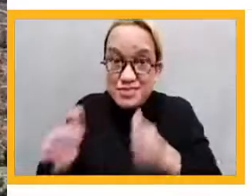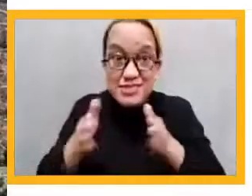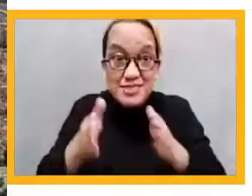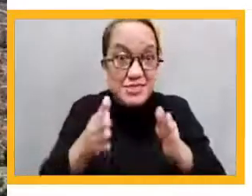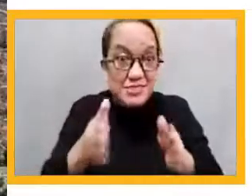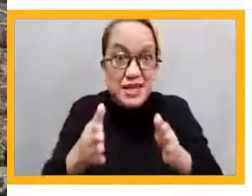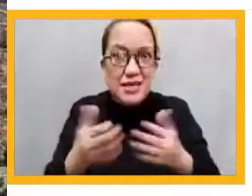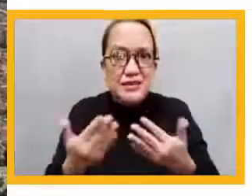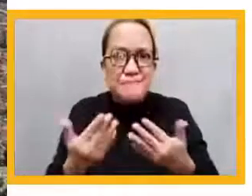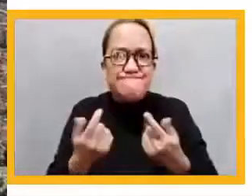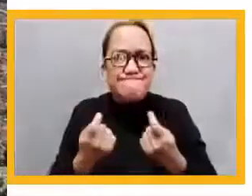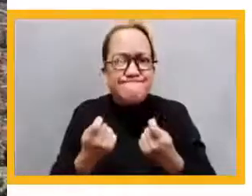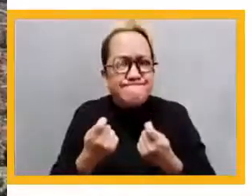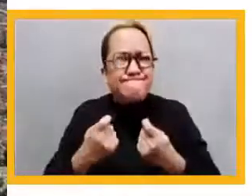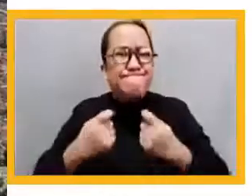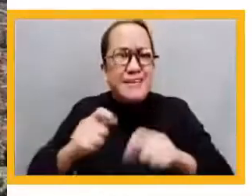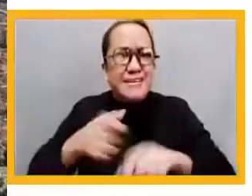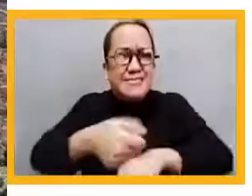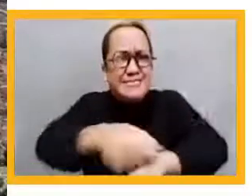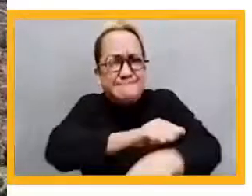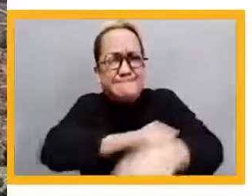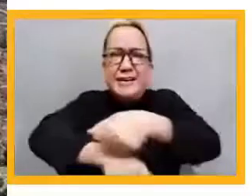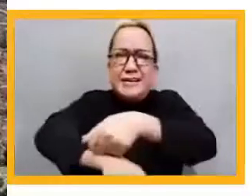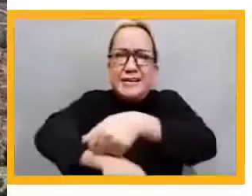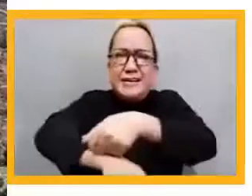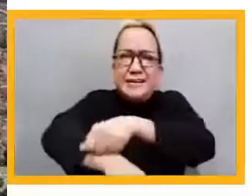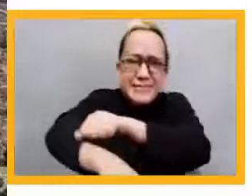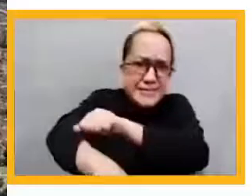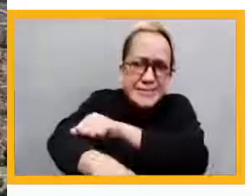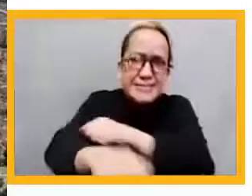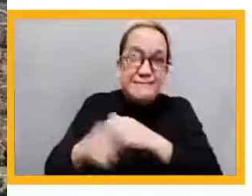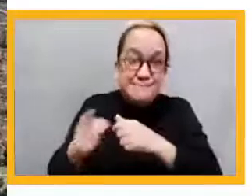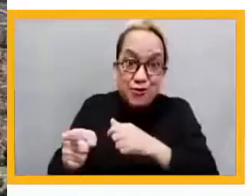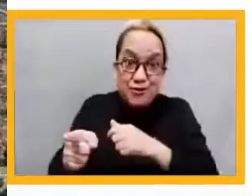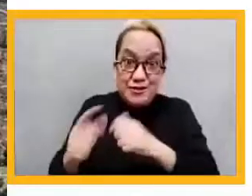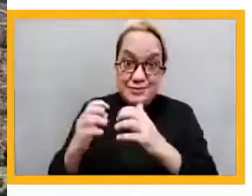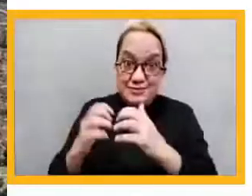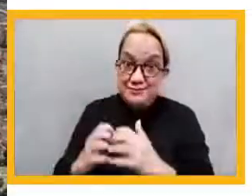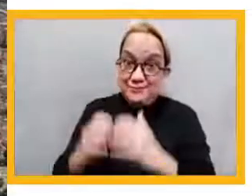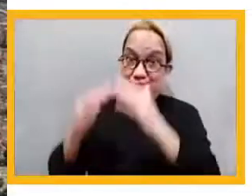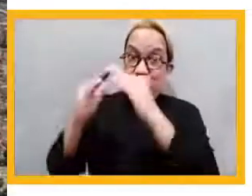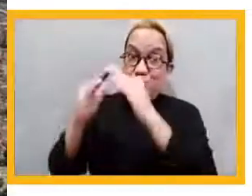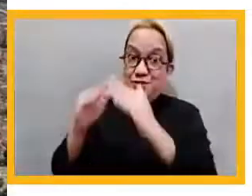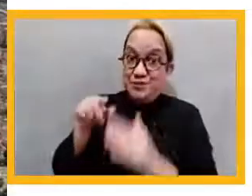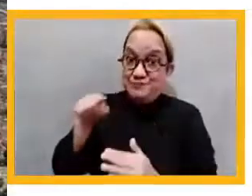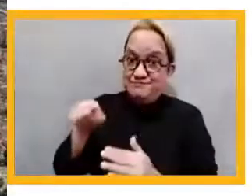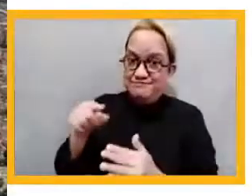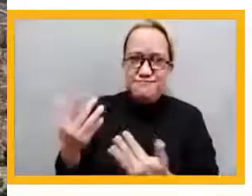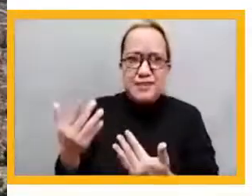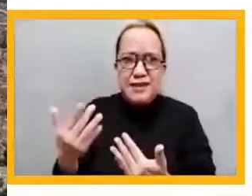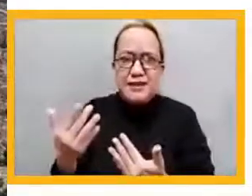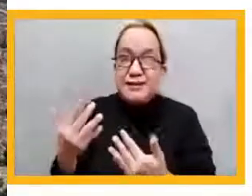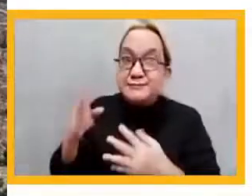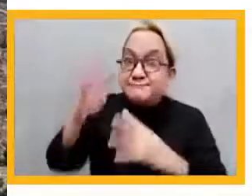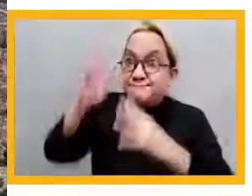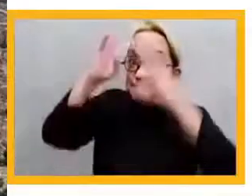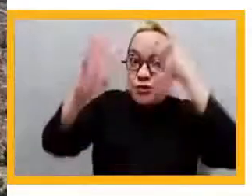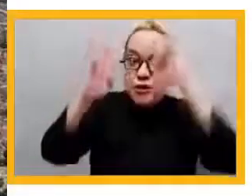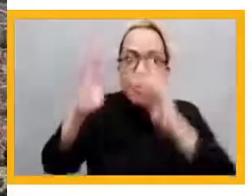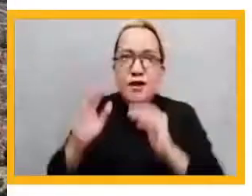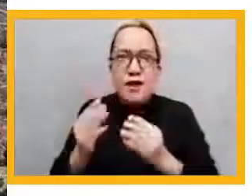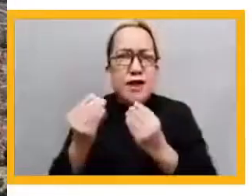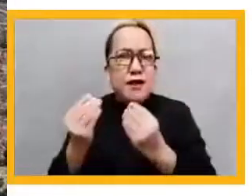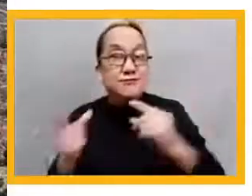innovation. From the outset, we wanted to reach national policy. To reach national policy, we had to